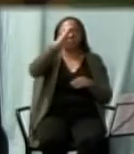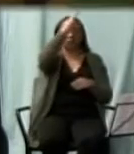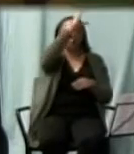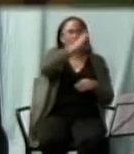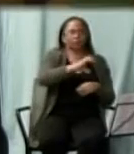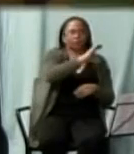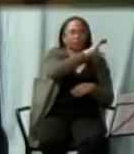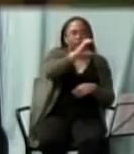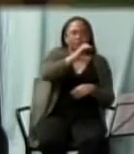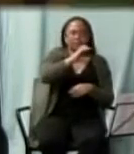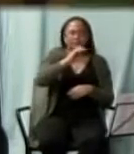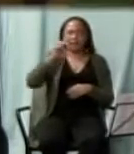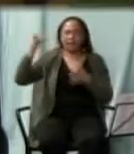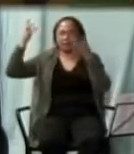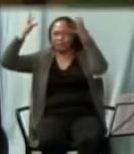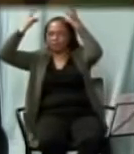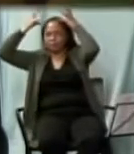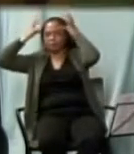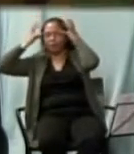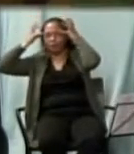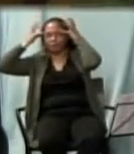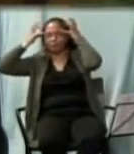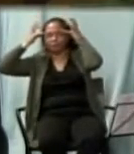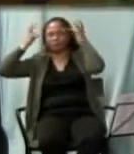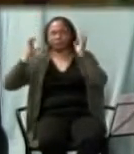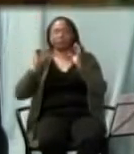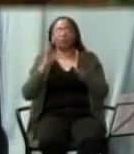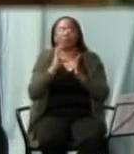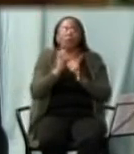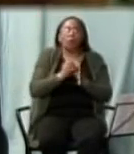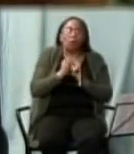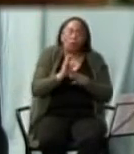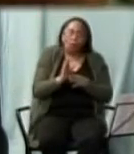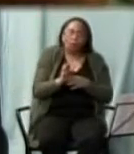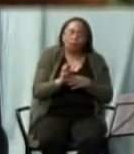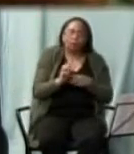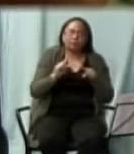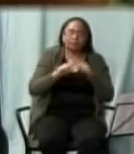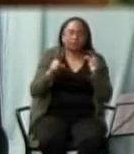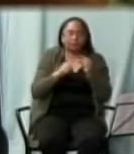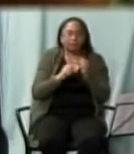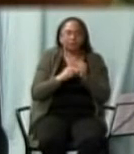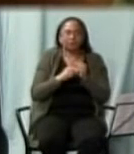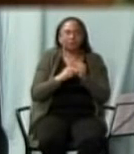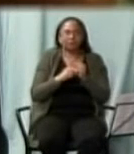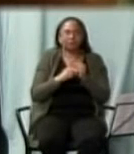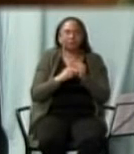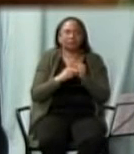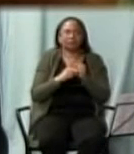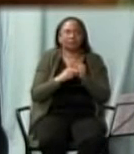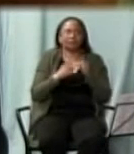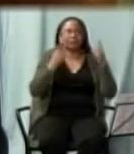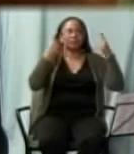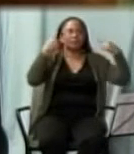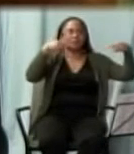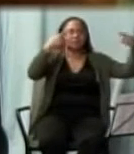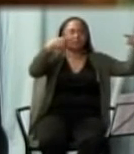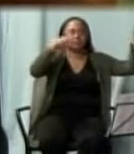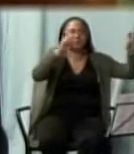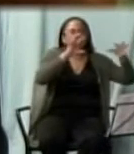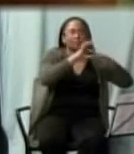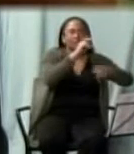crown. Or even to be more explicit, the success of those